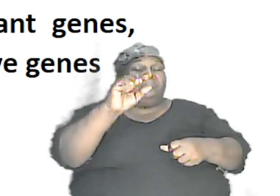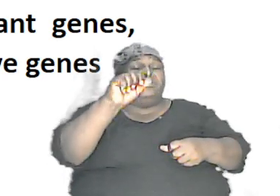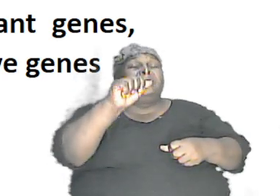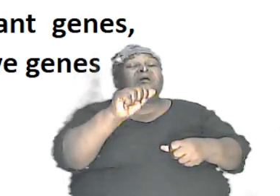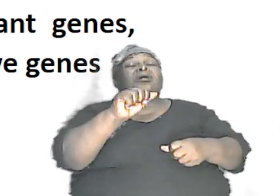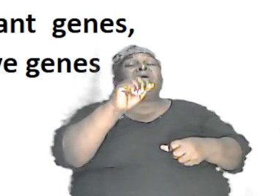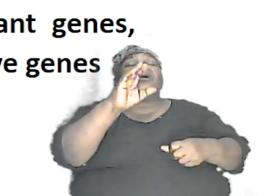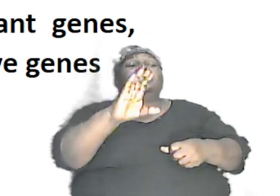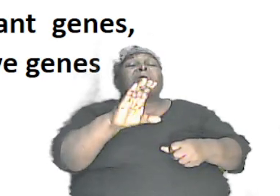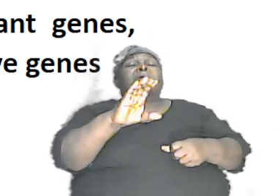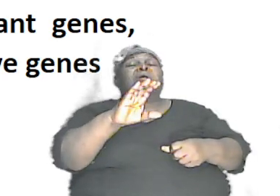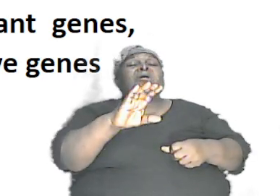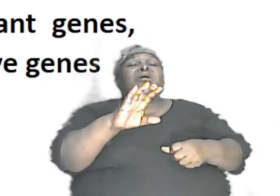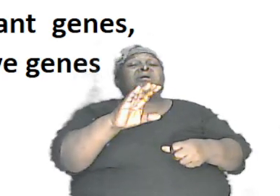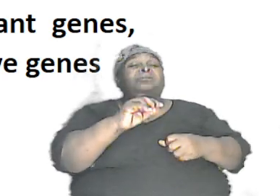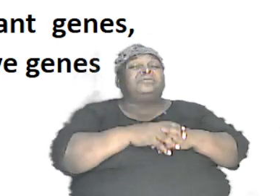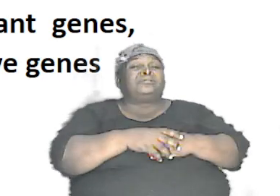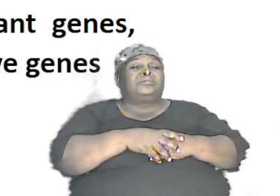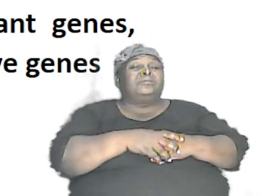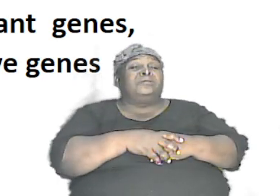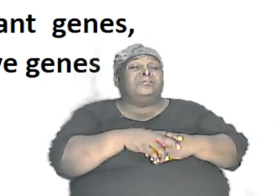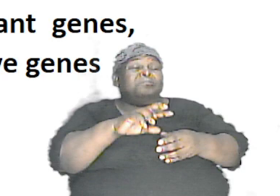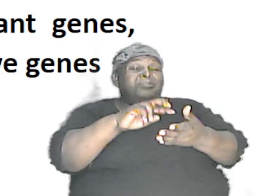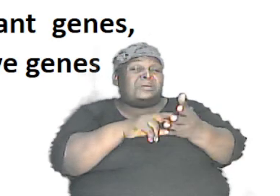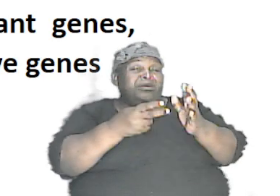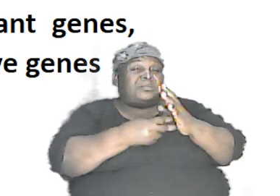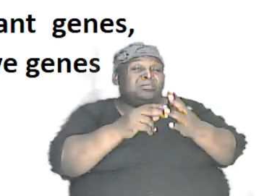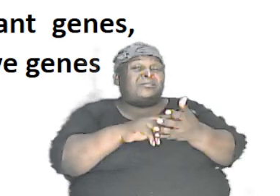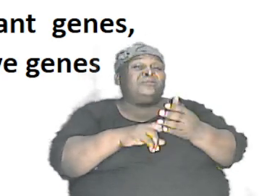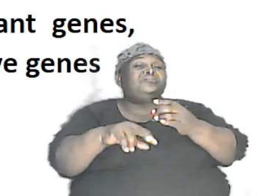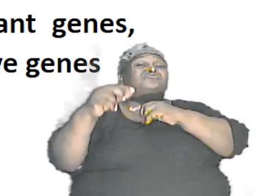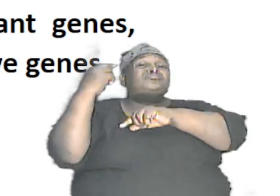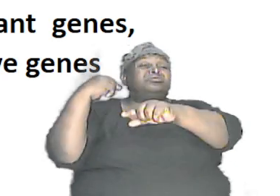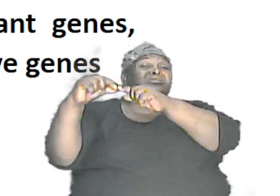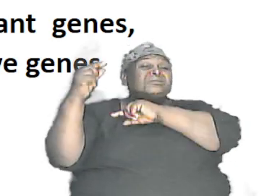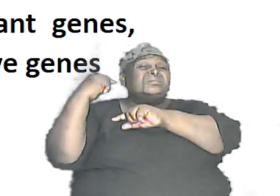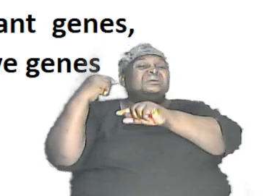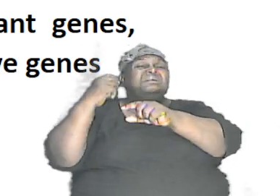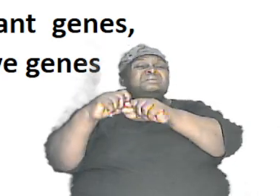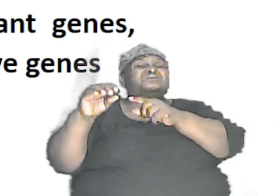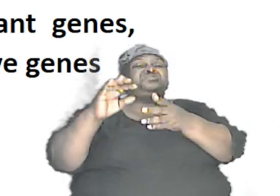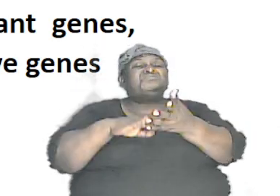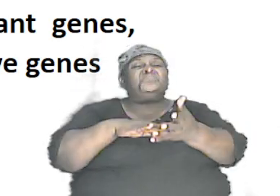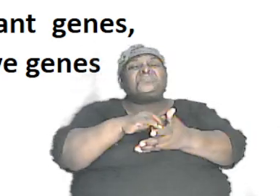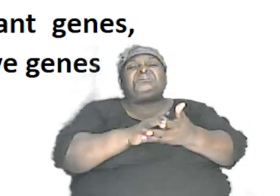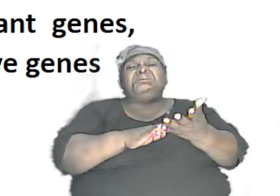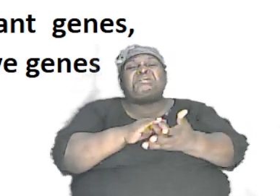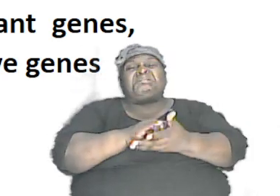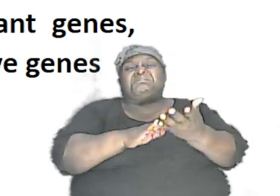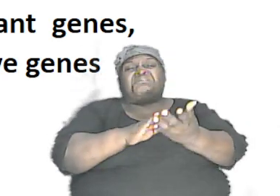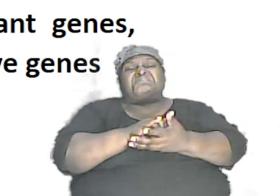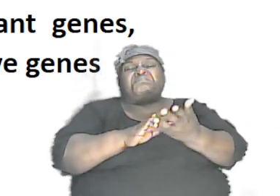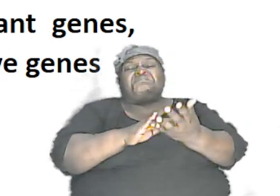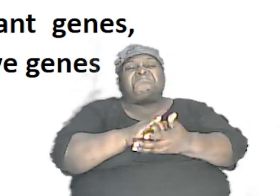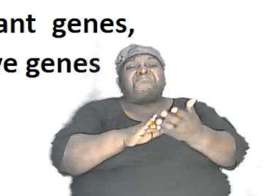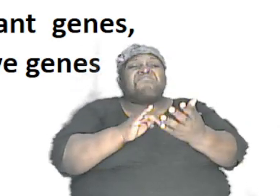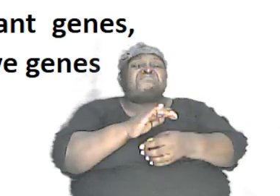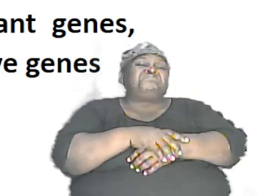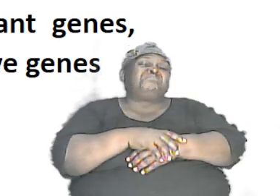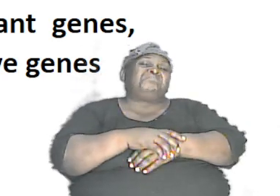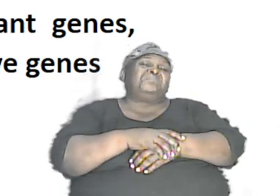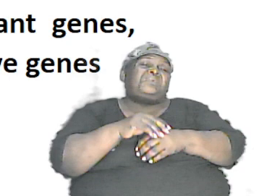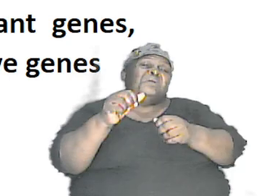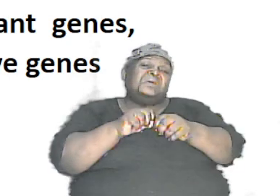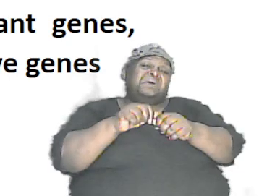common B and the common C they represent the genes that is recessive are not the dominant one alright so